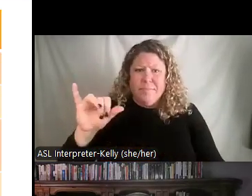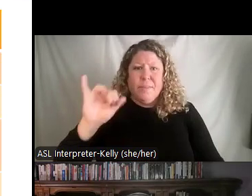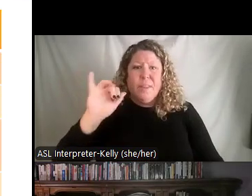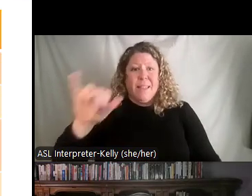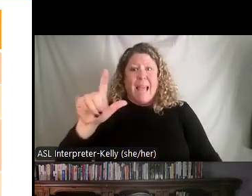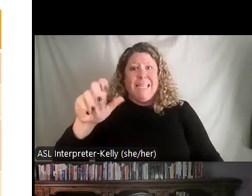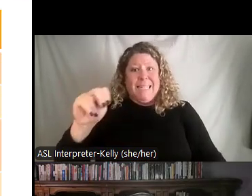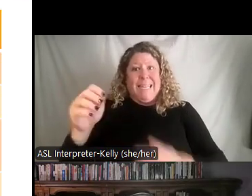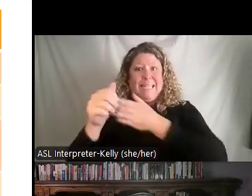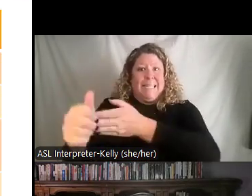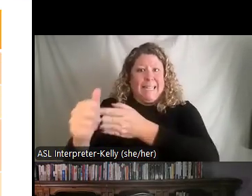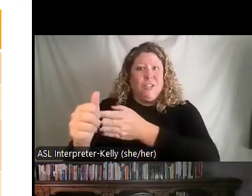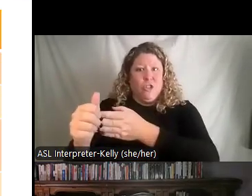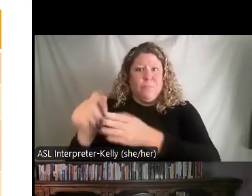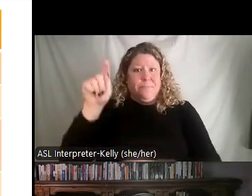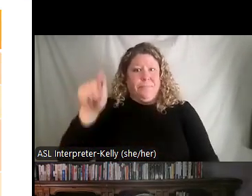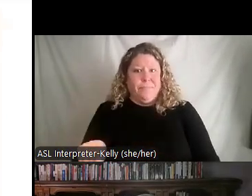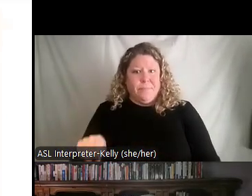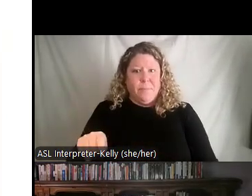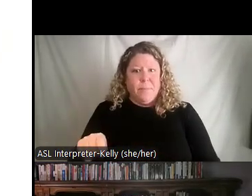actually help you to become a better leader.